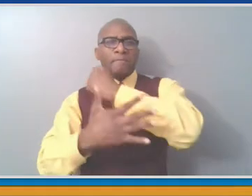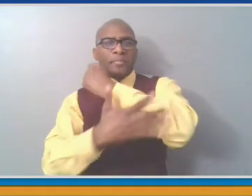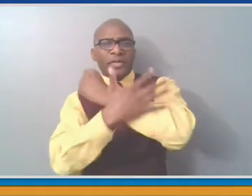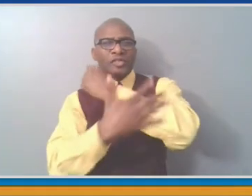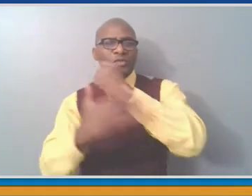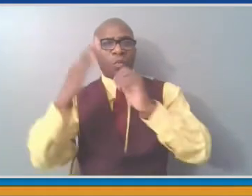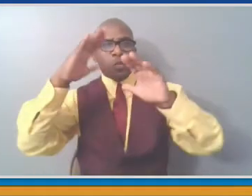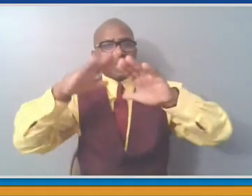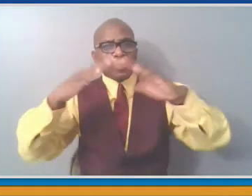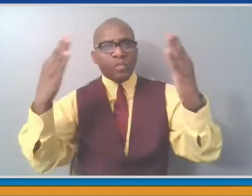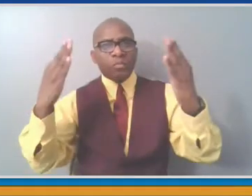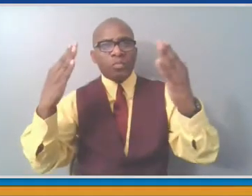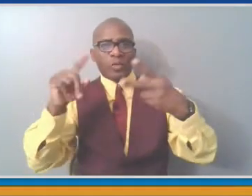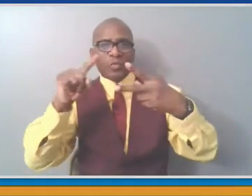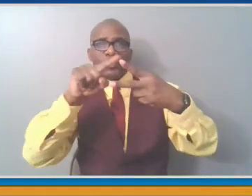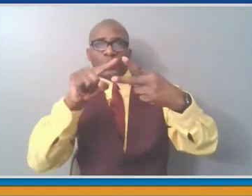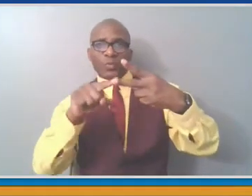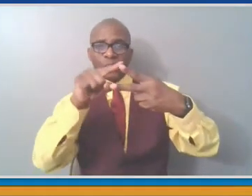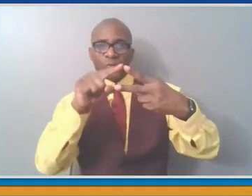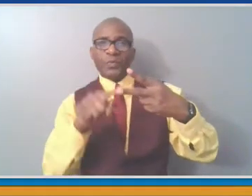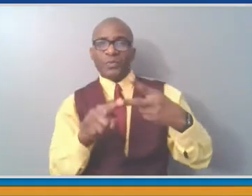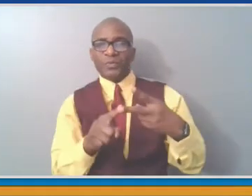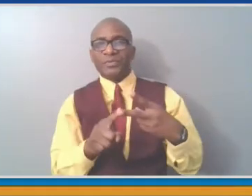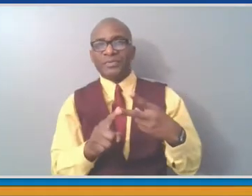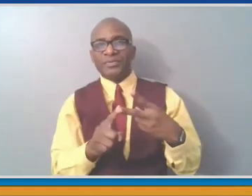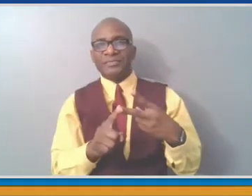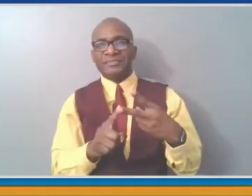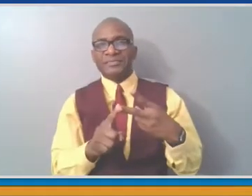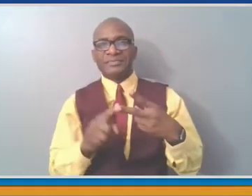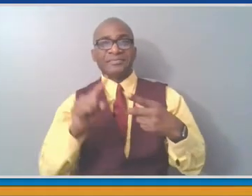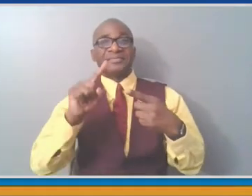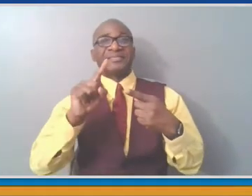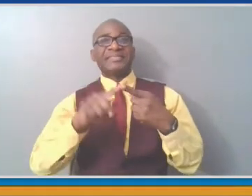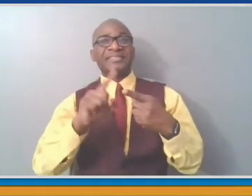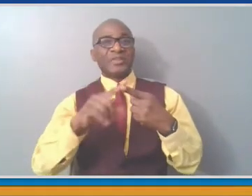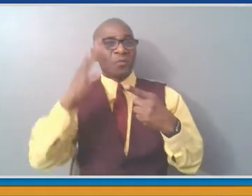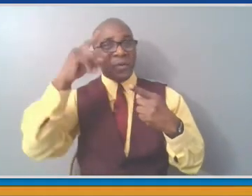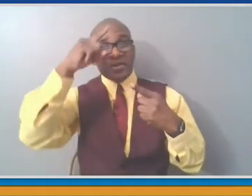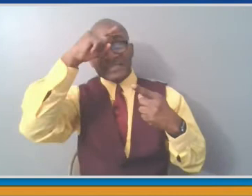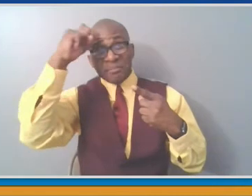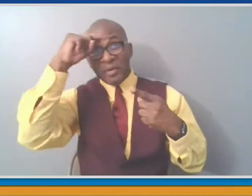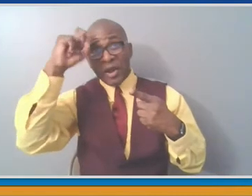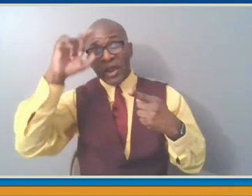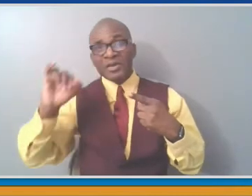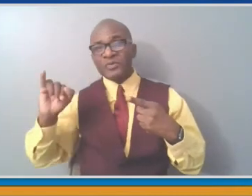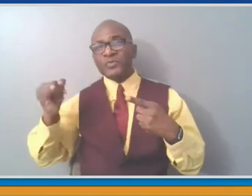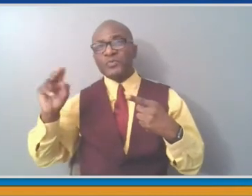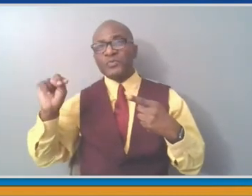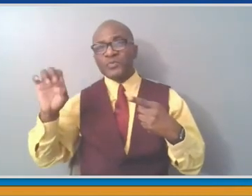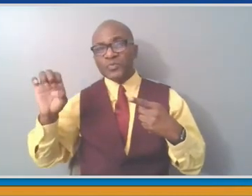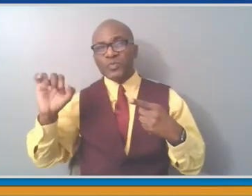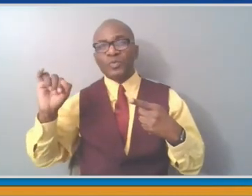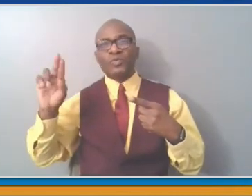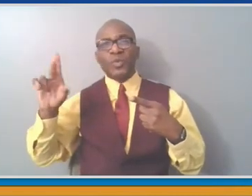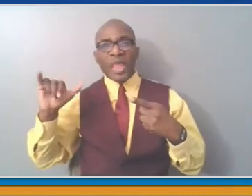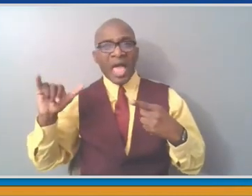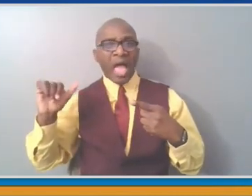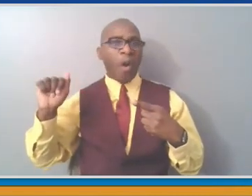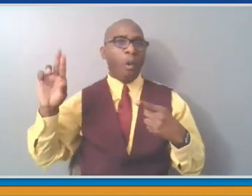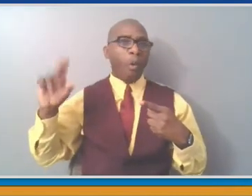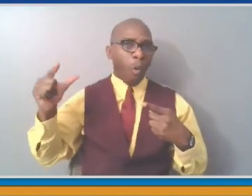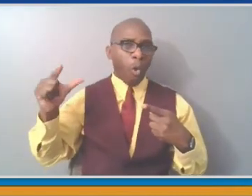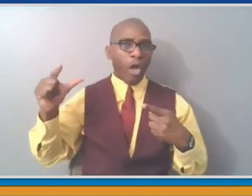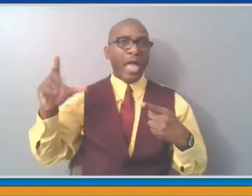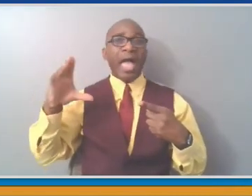Wednesday, Thursday, Friday, Saturday, and Sunday throughout. Now, we have four operative public pools that Westchester County